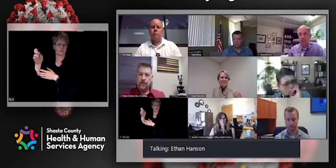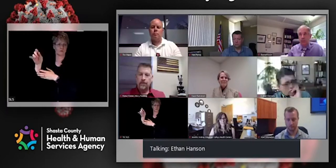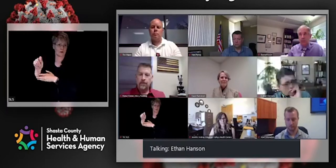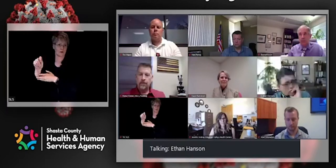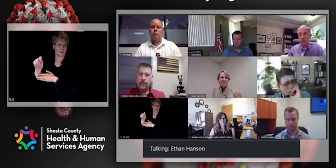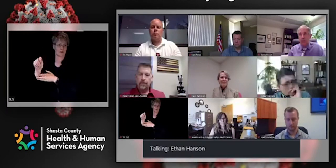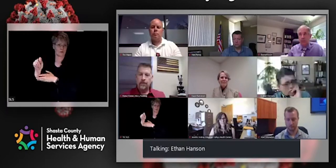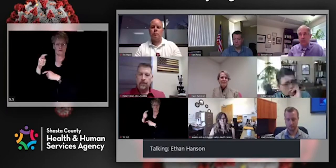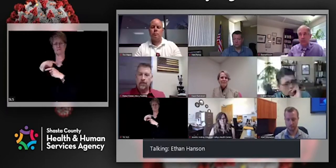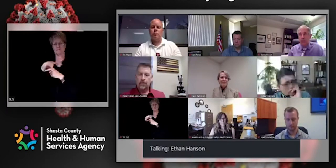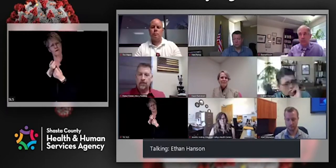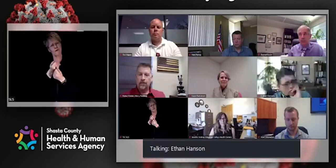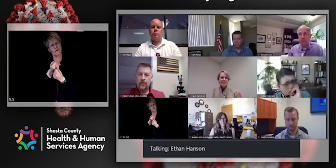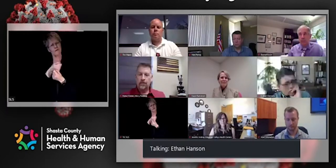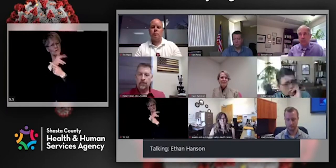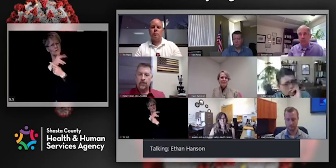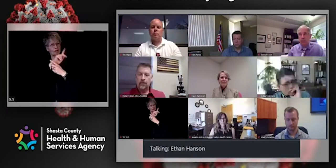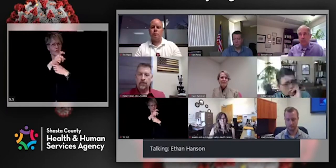real briefly.